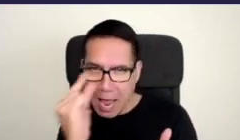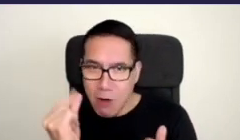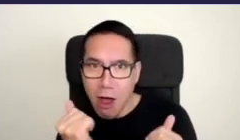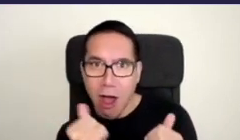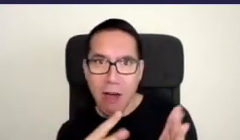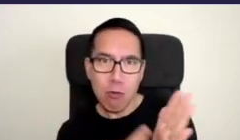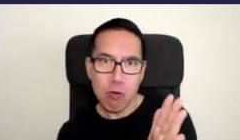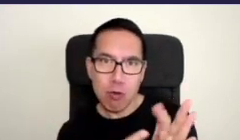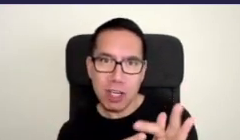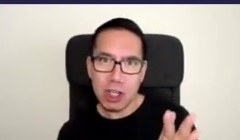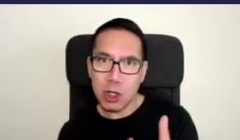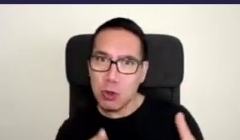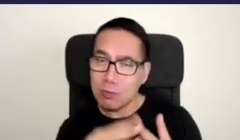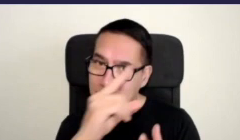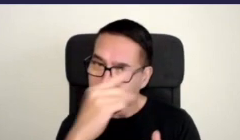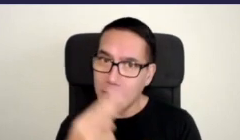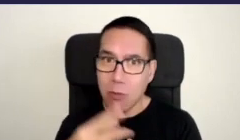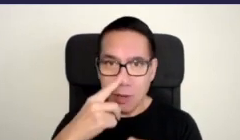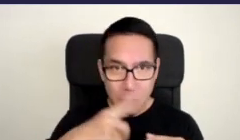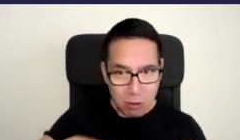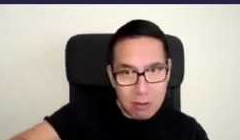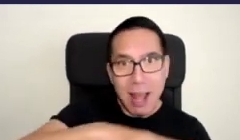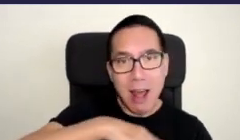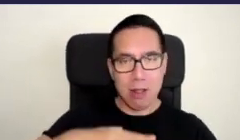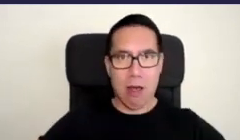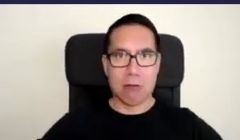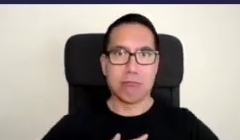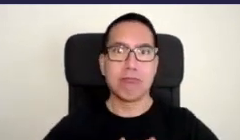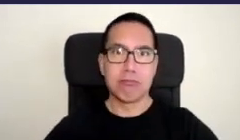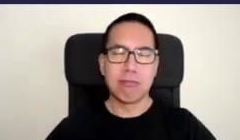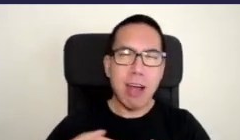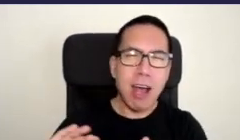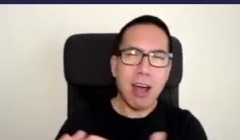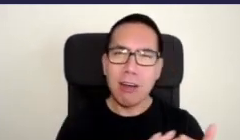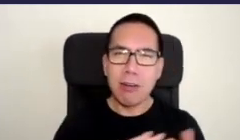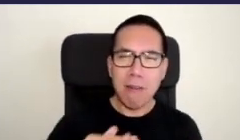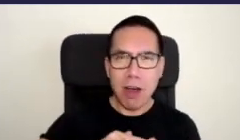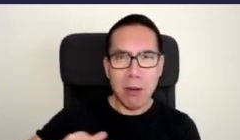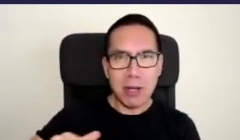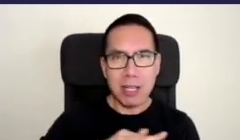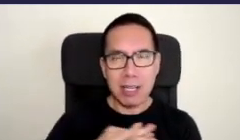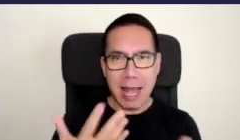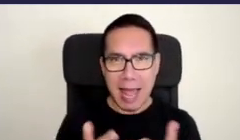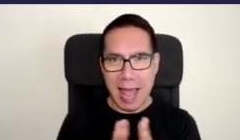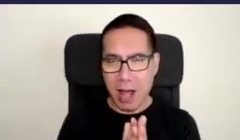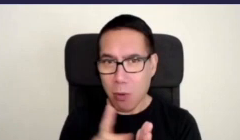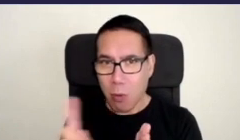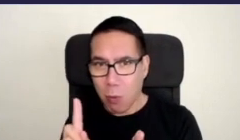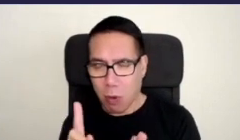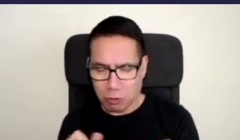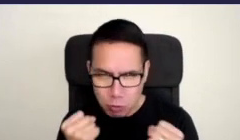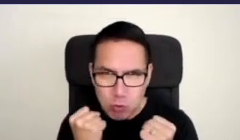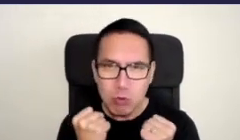and land in our urban environment through deepening strengthening and building communities